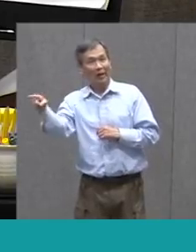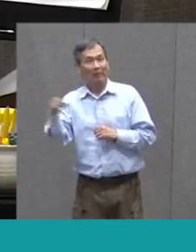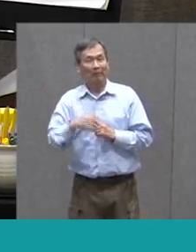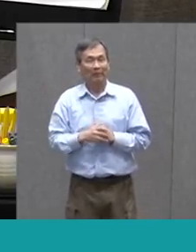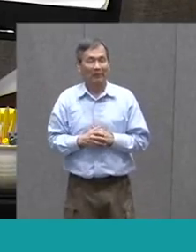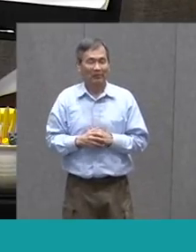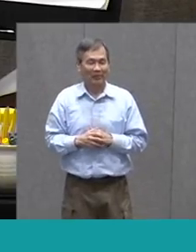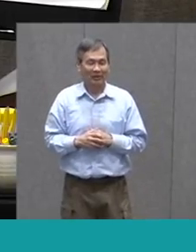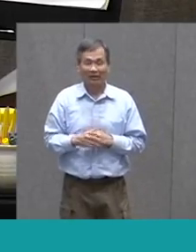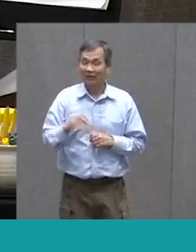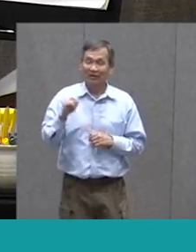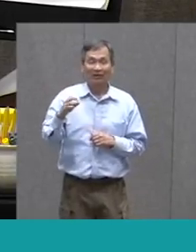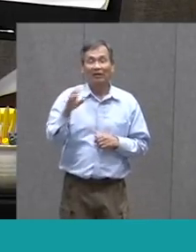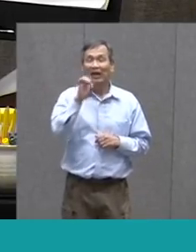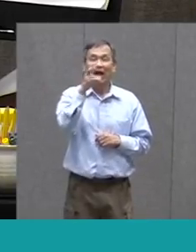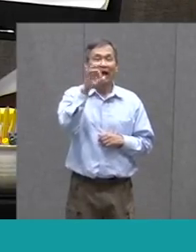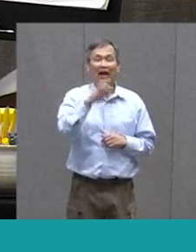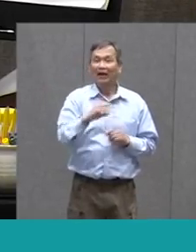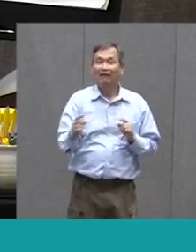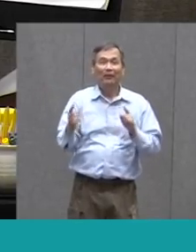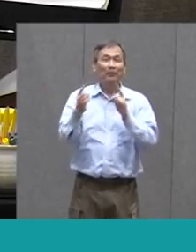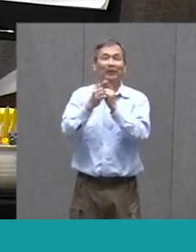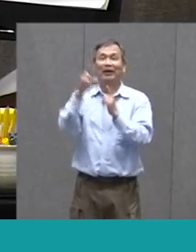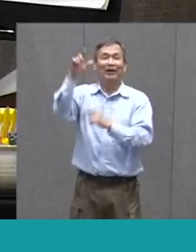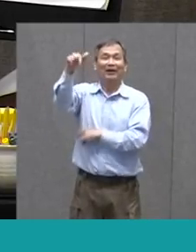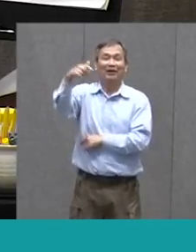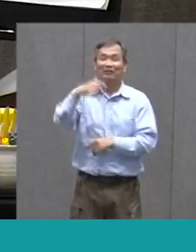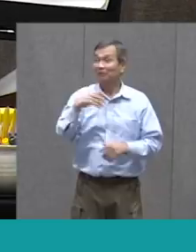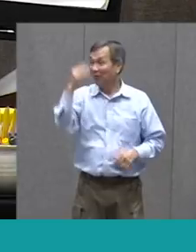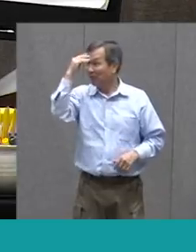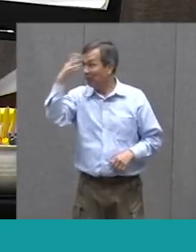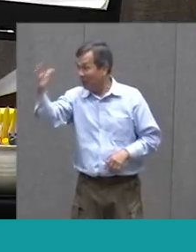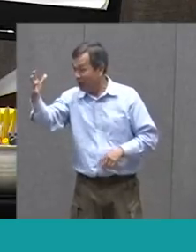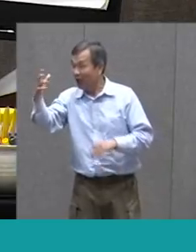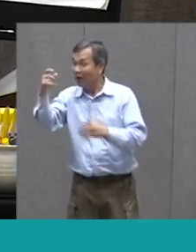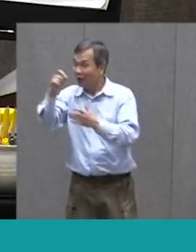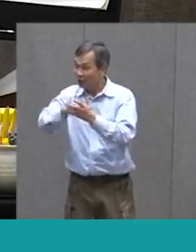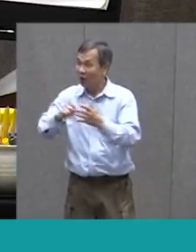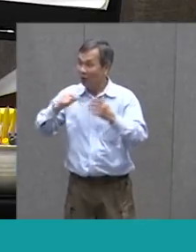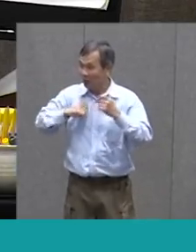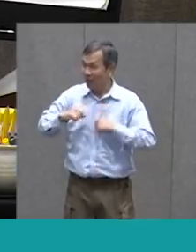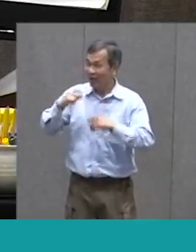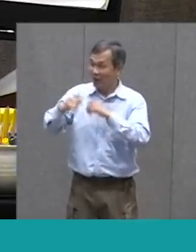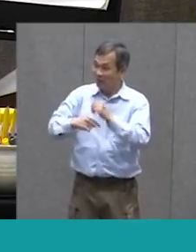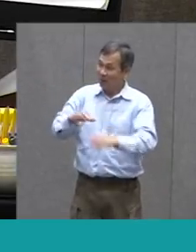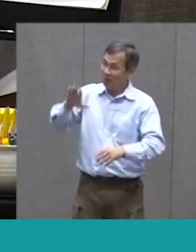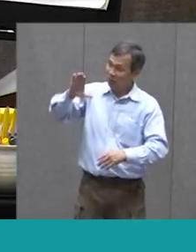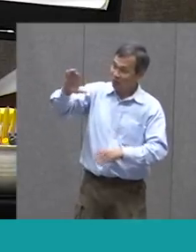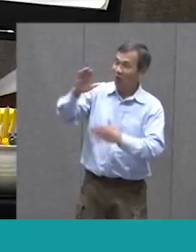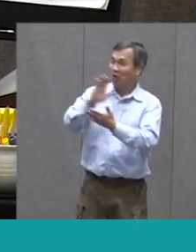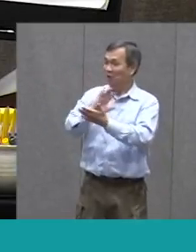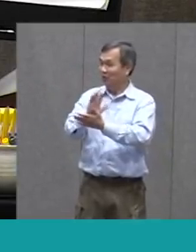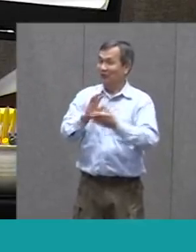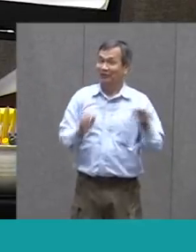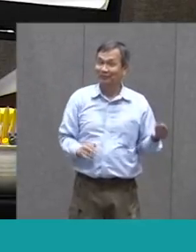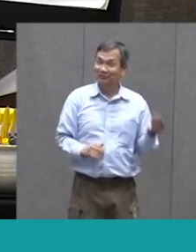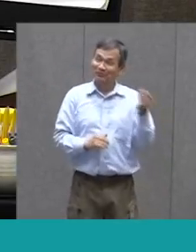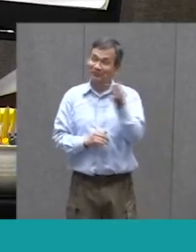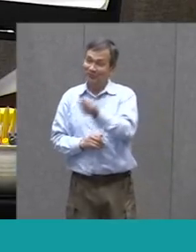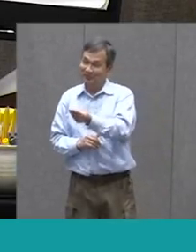If I Ever Meet Him I Will Tell Him That I Wrote A Play About His Movies